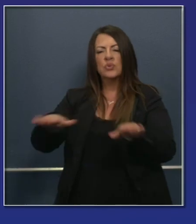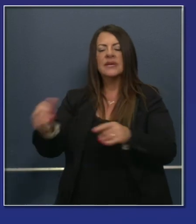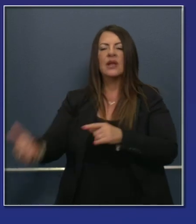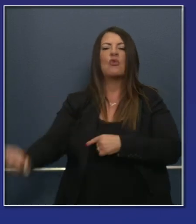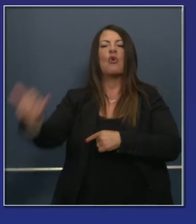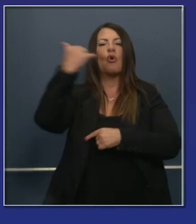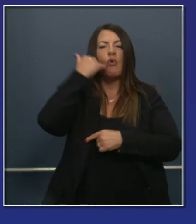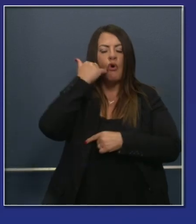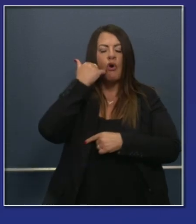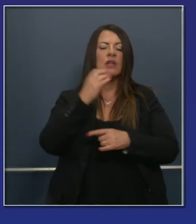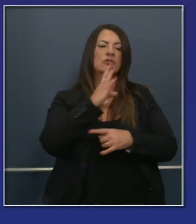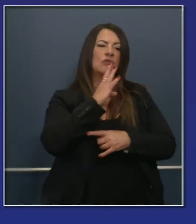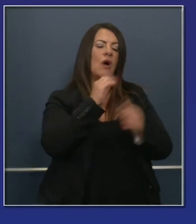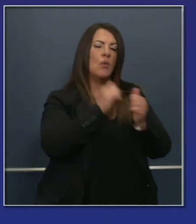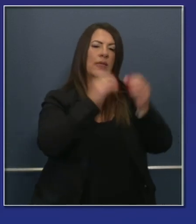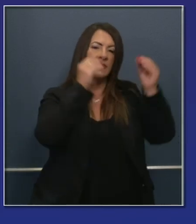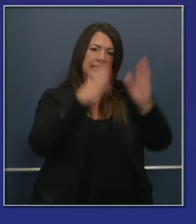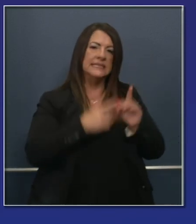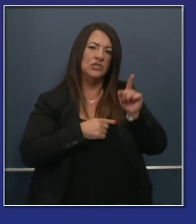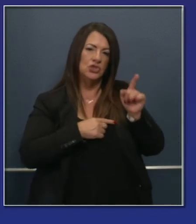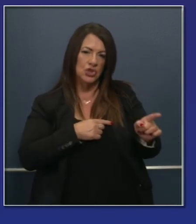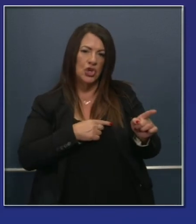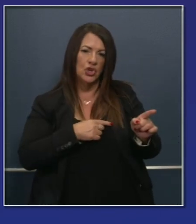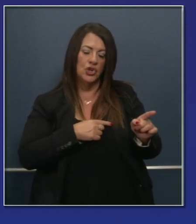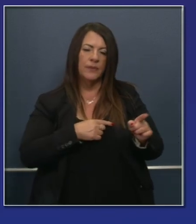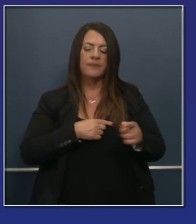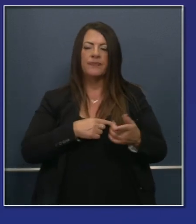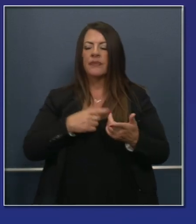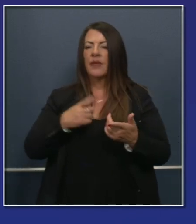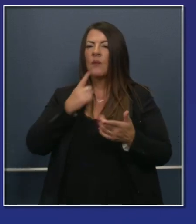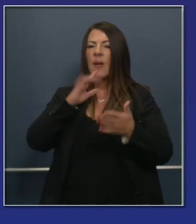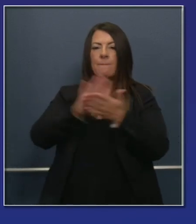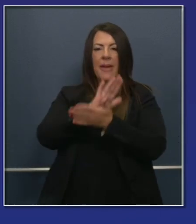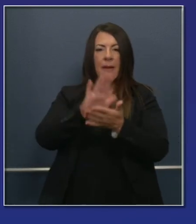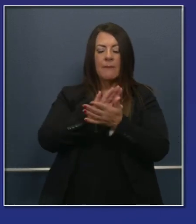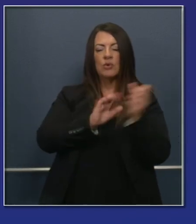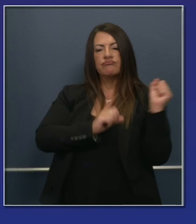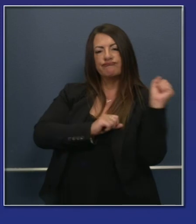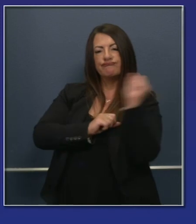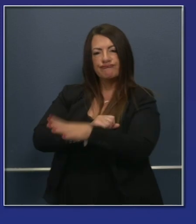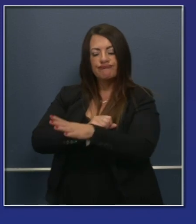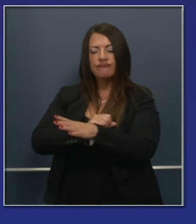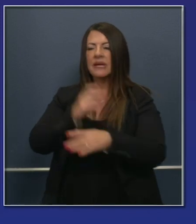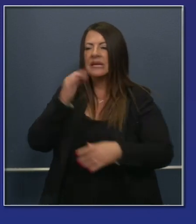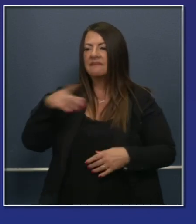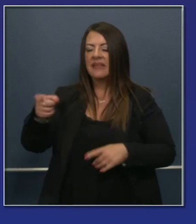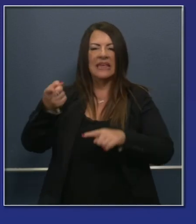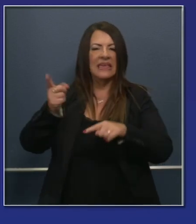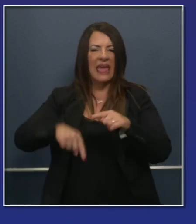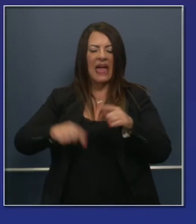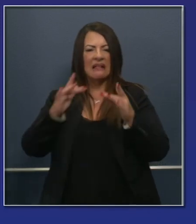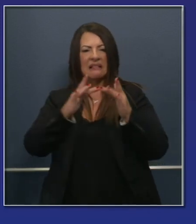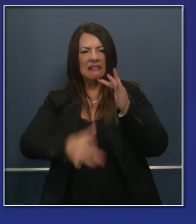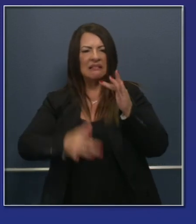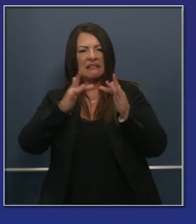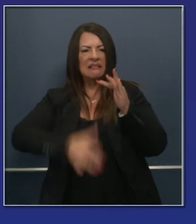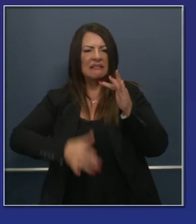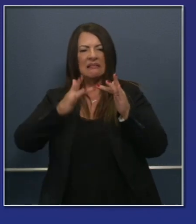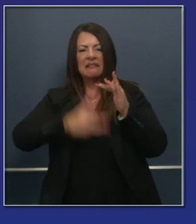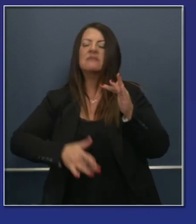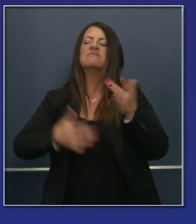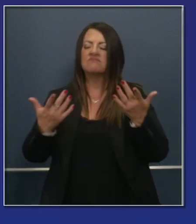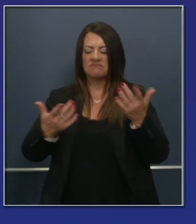the class and talk to the teacher. Students also have paper pack-ups for backup if they can't get through online.